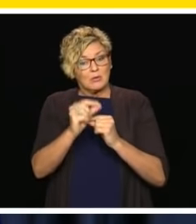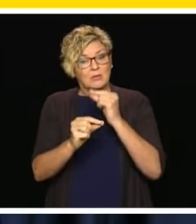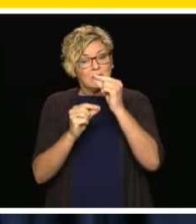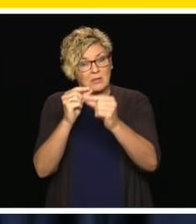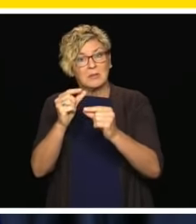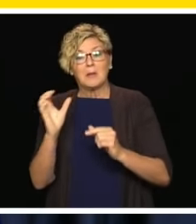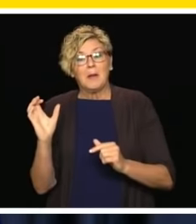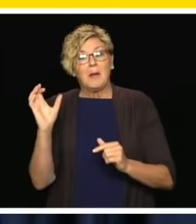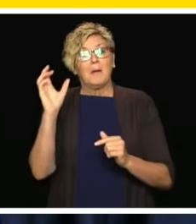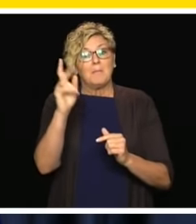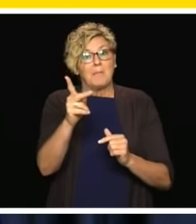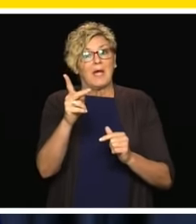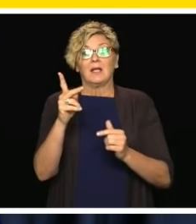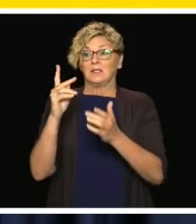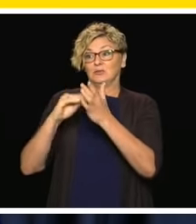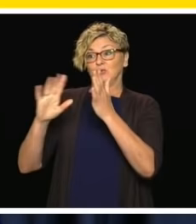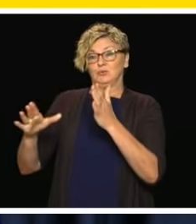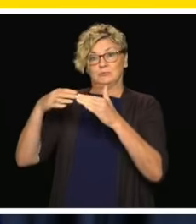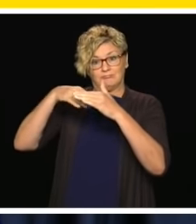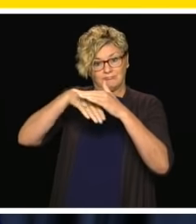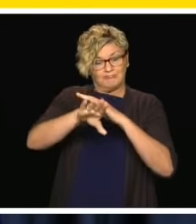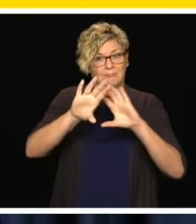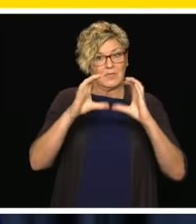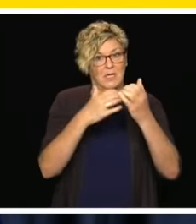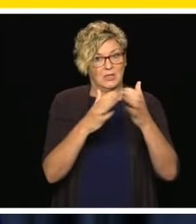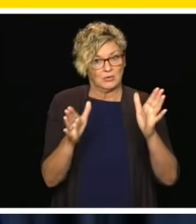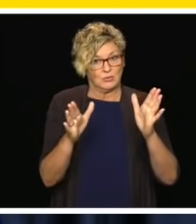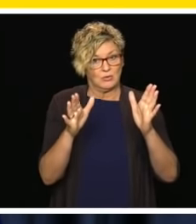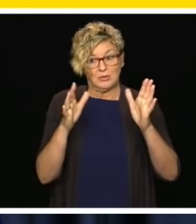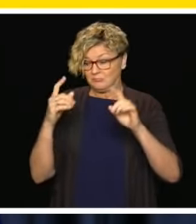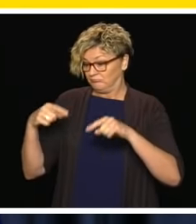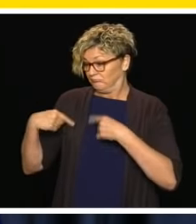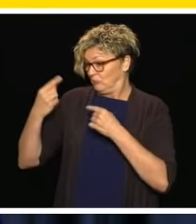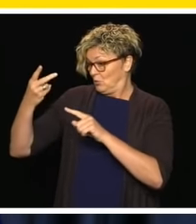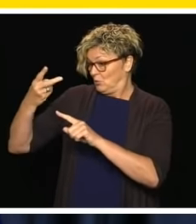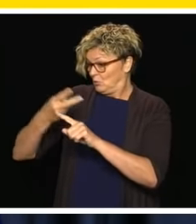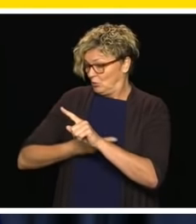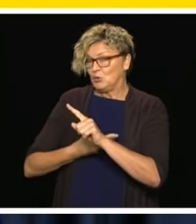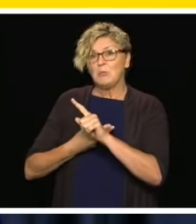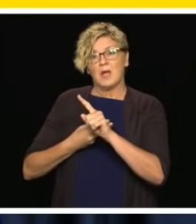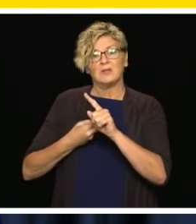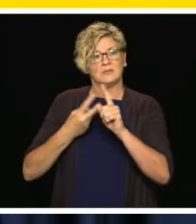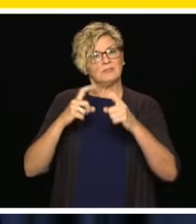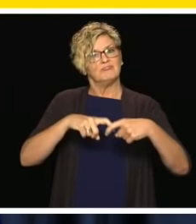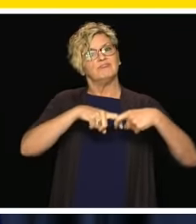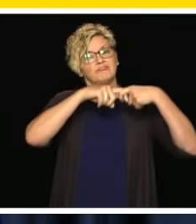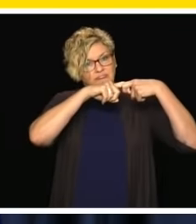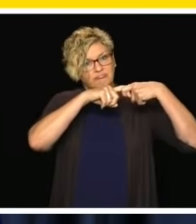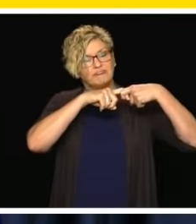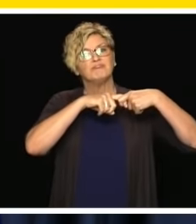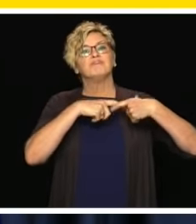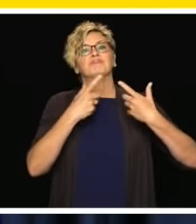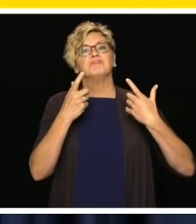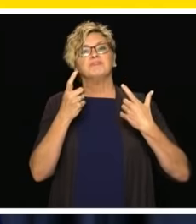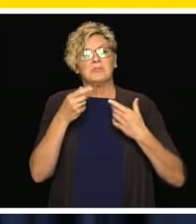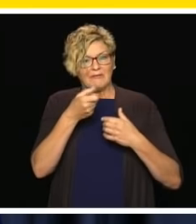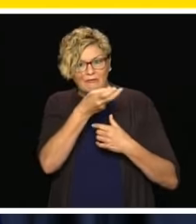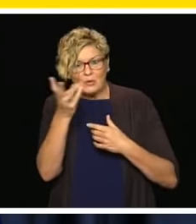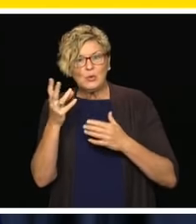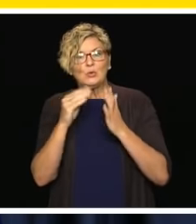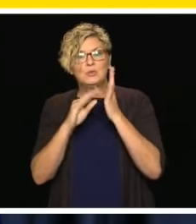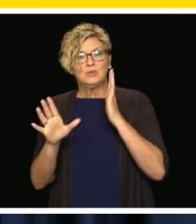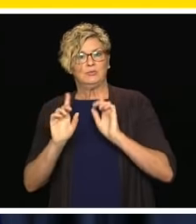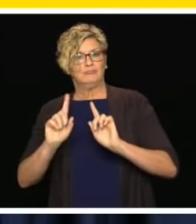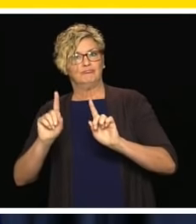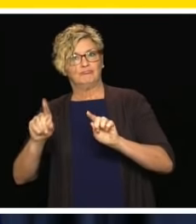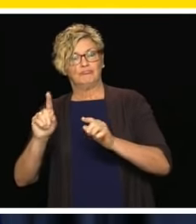In-class teaching has been absent for the past two months and it's time now starting on June 1st for students